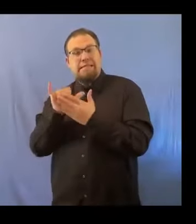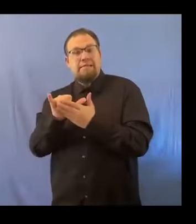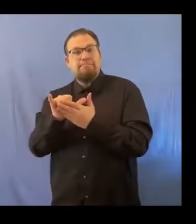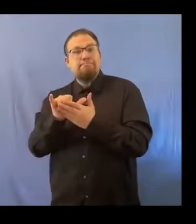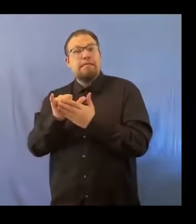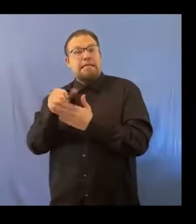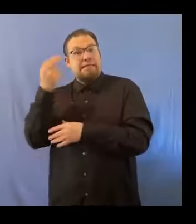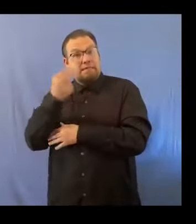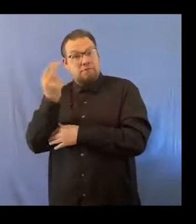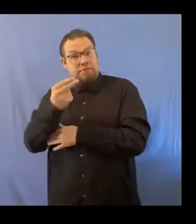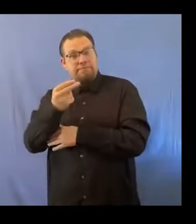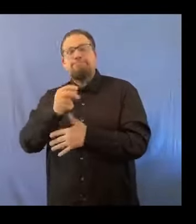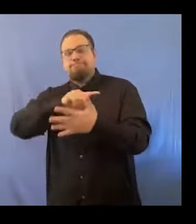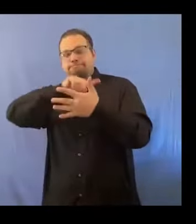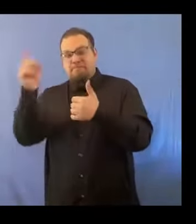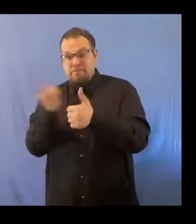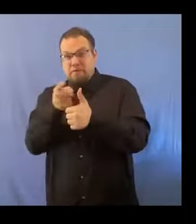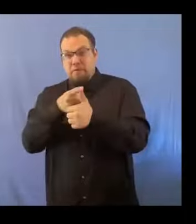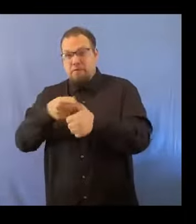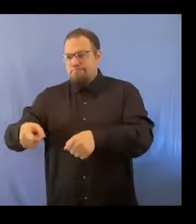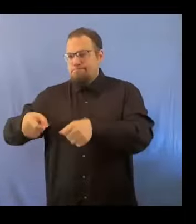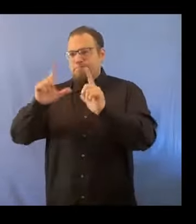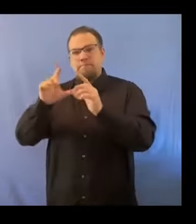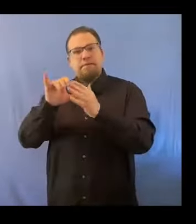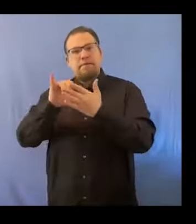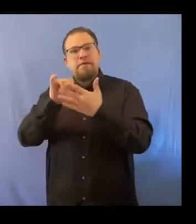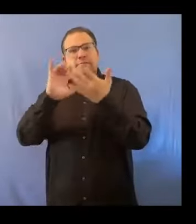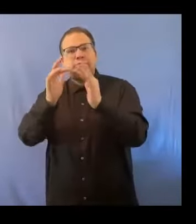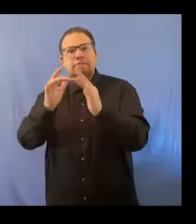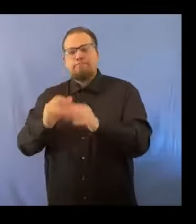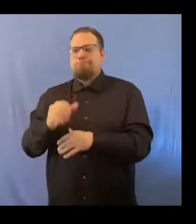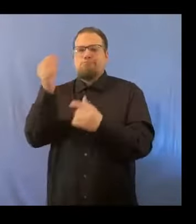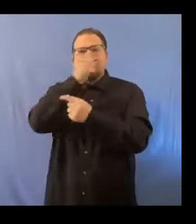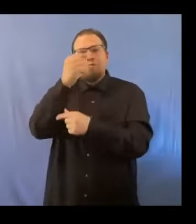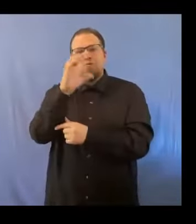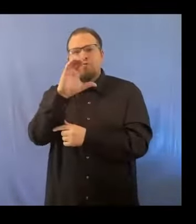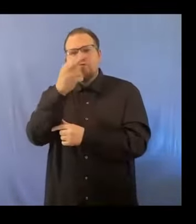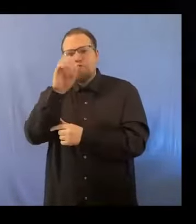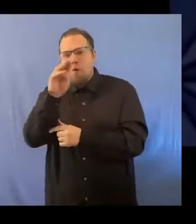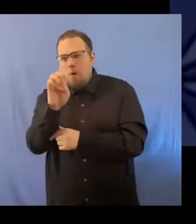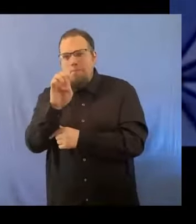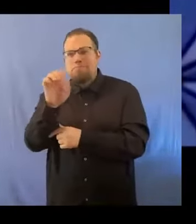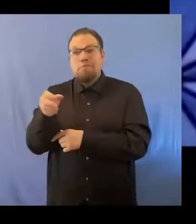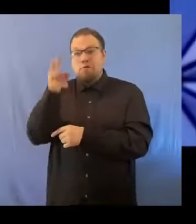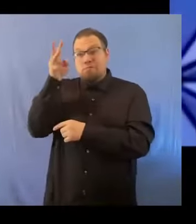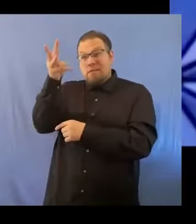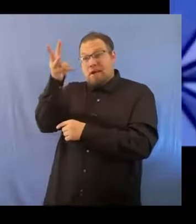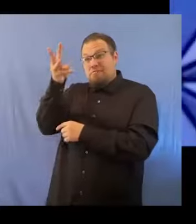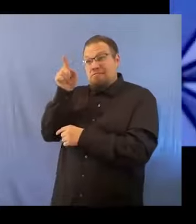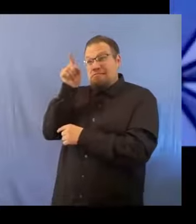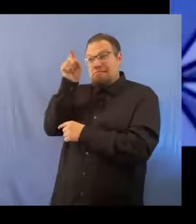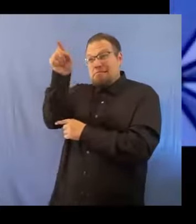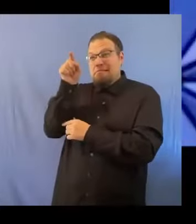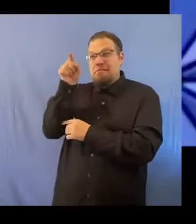First, open your student's Chromebook and open an internet browser like Google Chrome. Once you are in Google Chrome, click on the three dots that look like this.